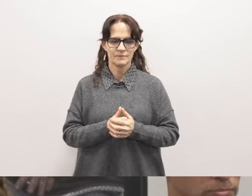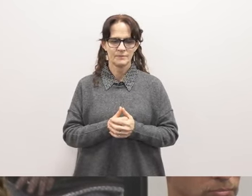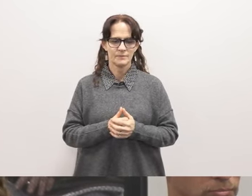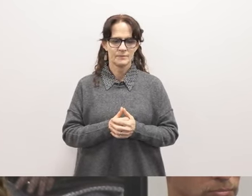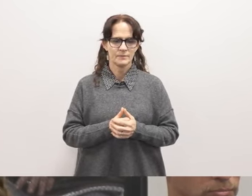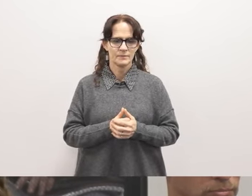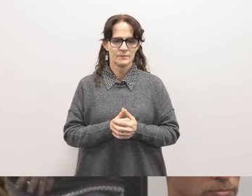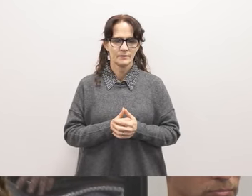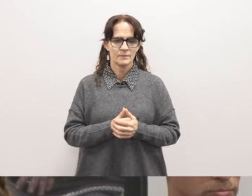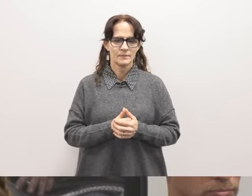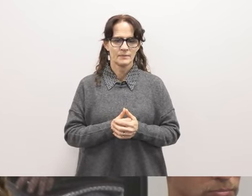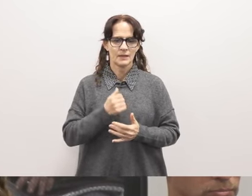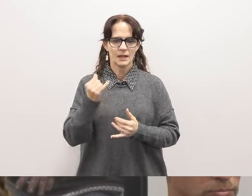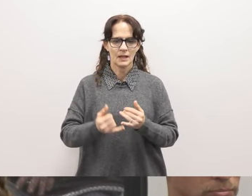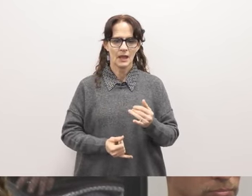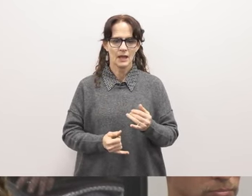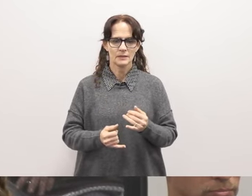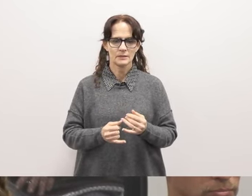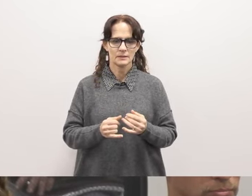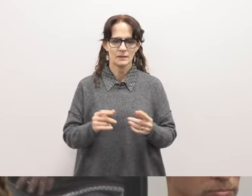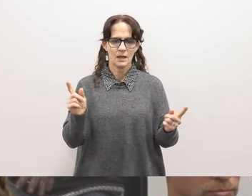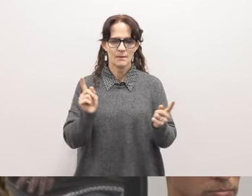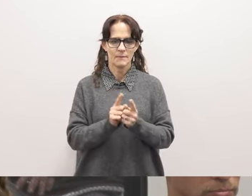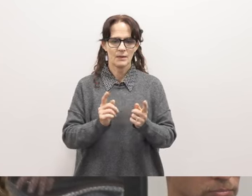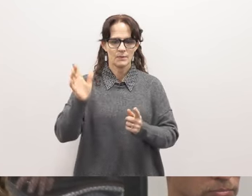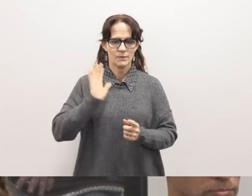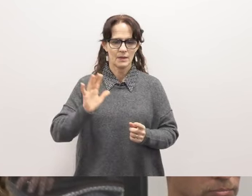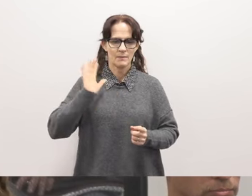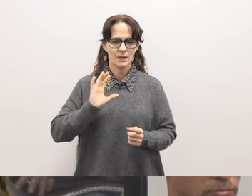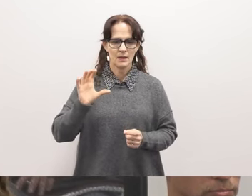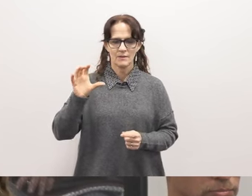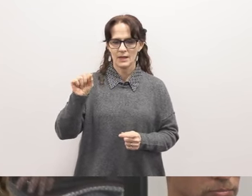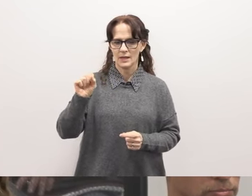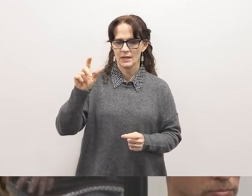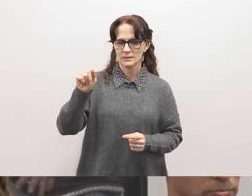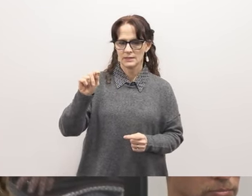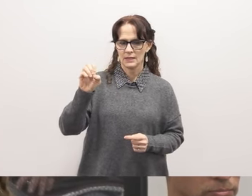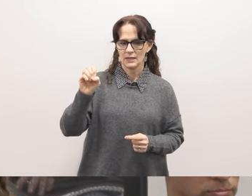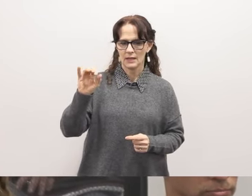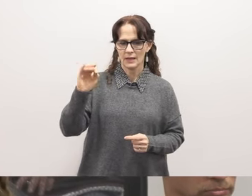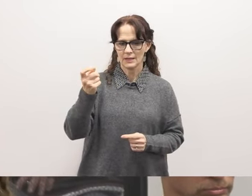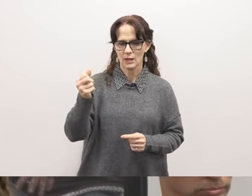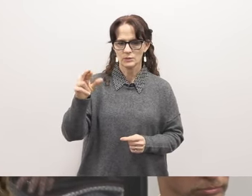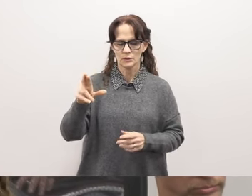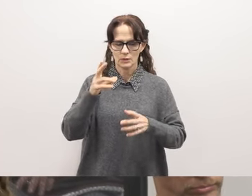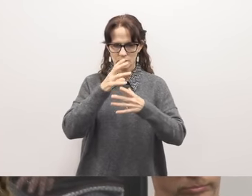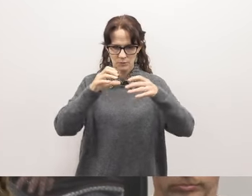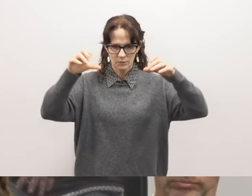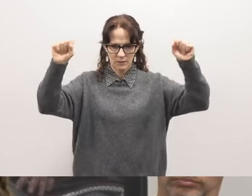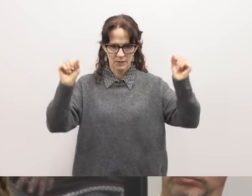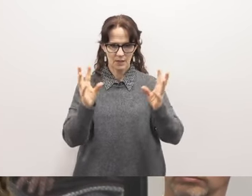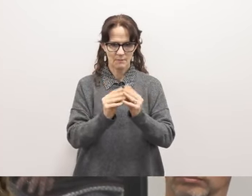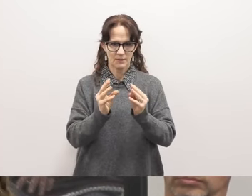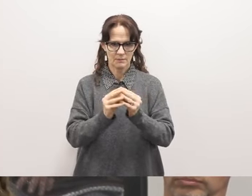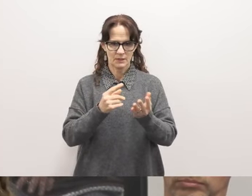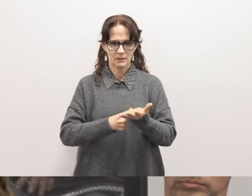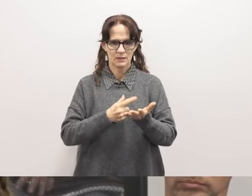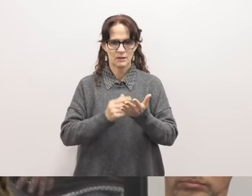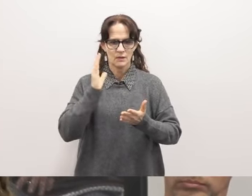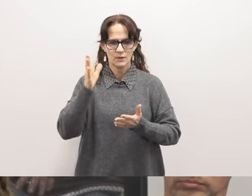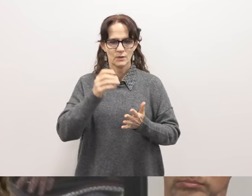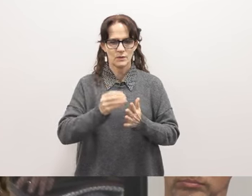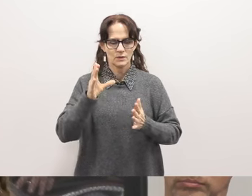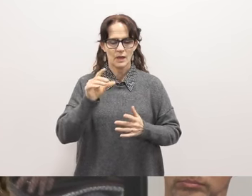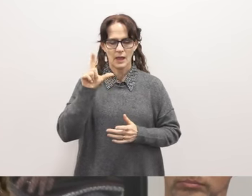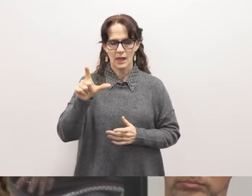And lastly, I met with the past Superintendent Steinhauser in a meeting where we discussed the future of students at